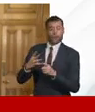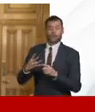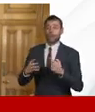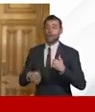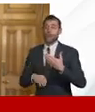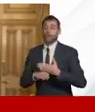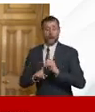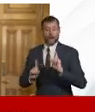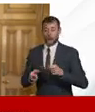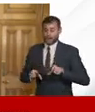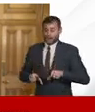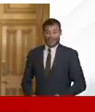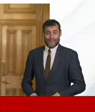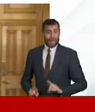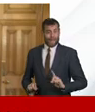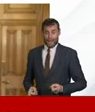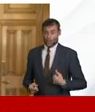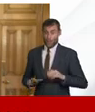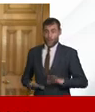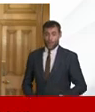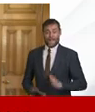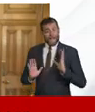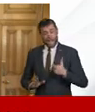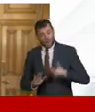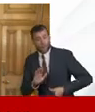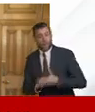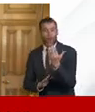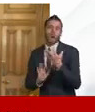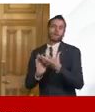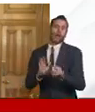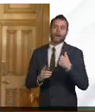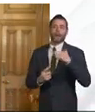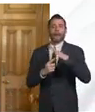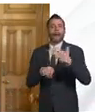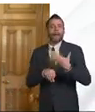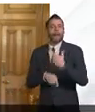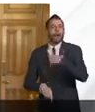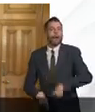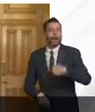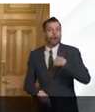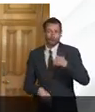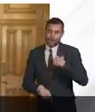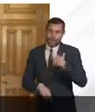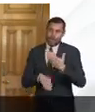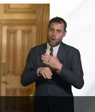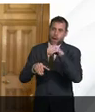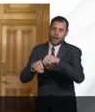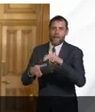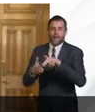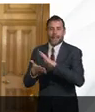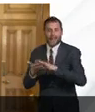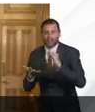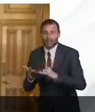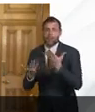done at home and if you're a key worker for instance if you work in the NHS and social care then you should go to work